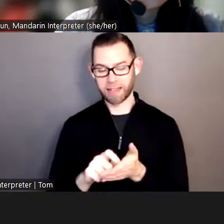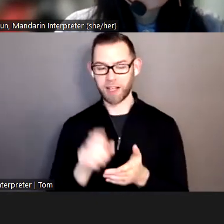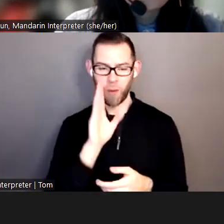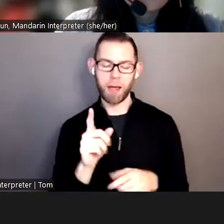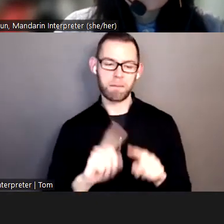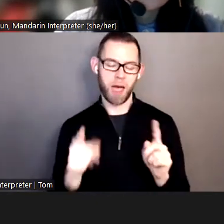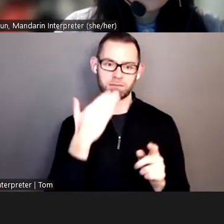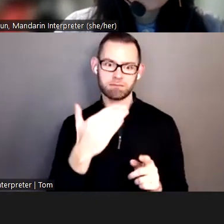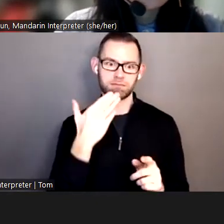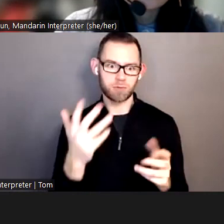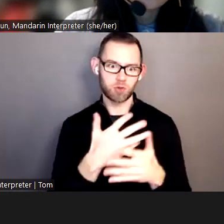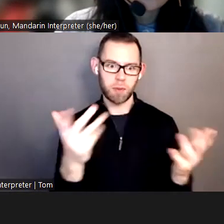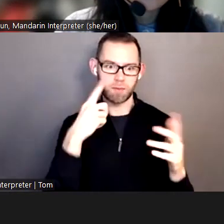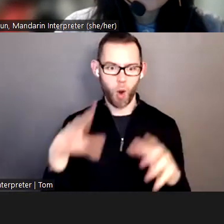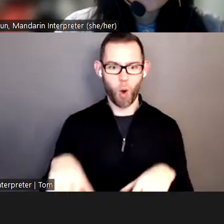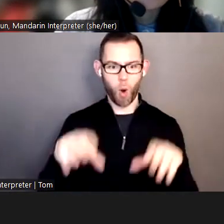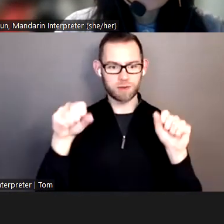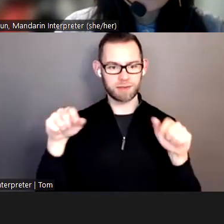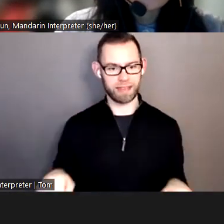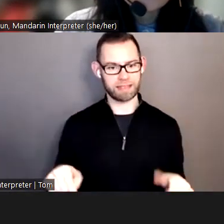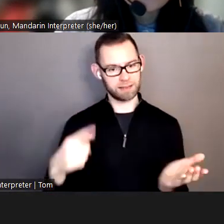conversation tonight and for the opportunity.